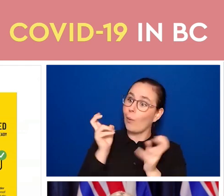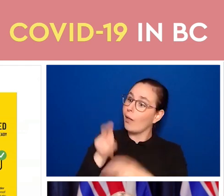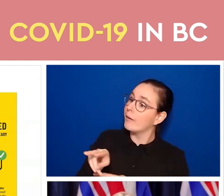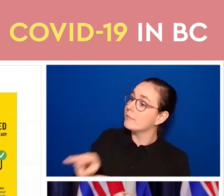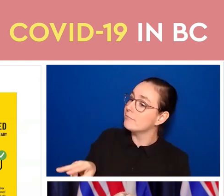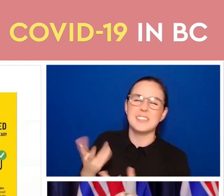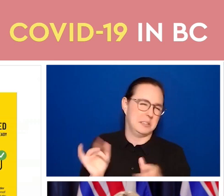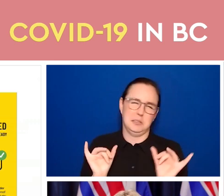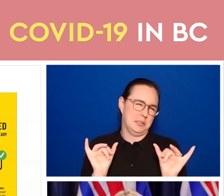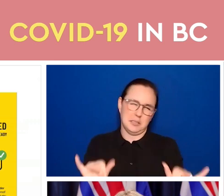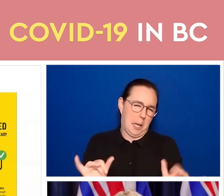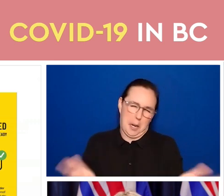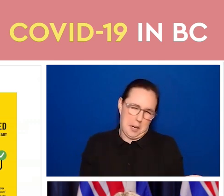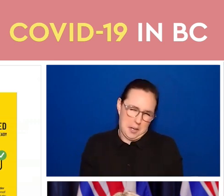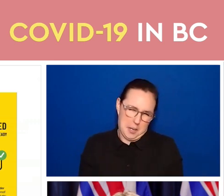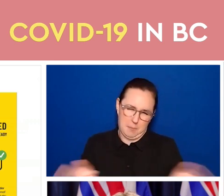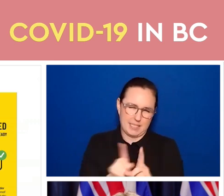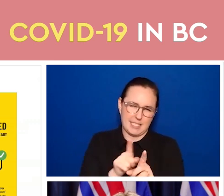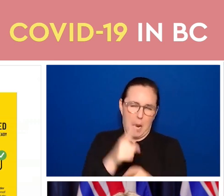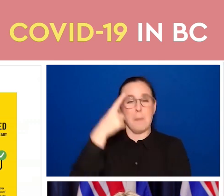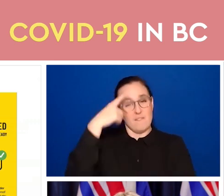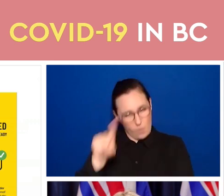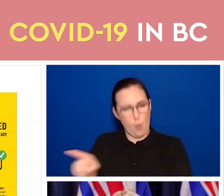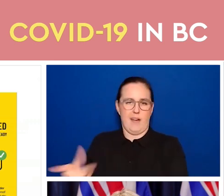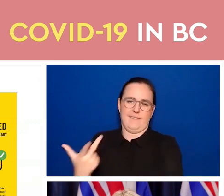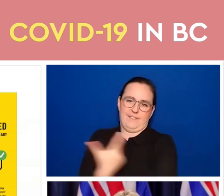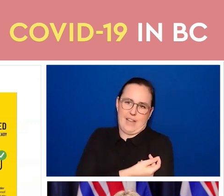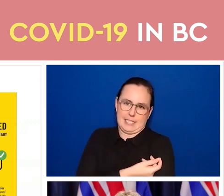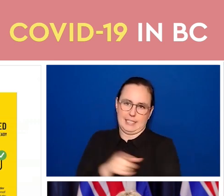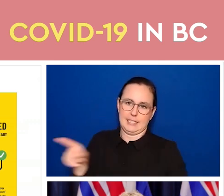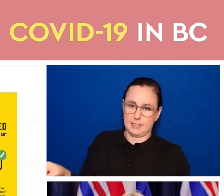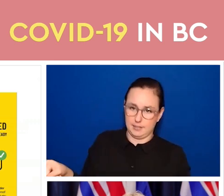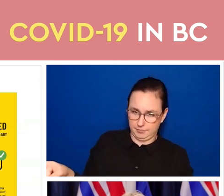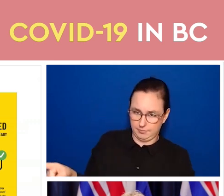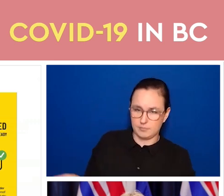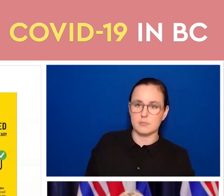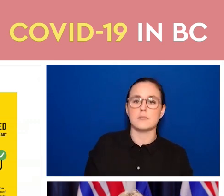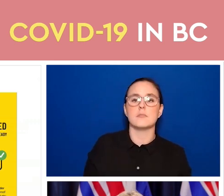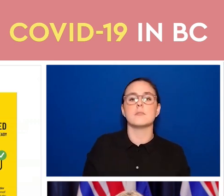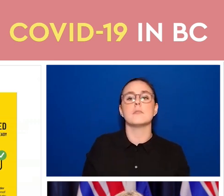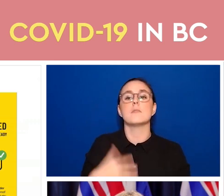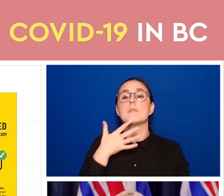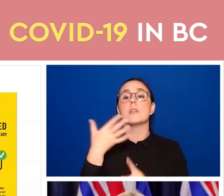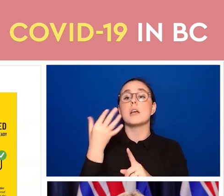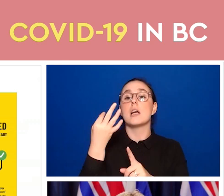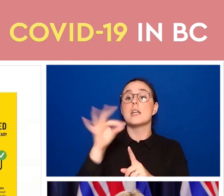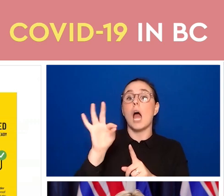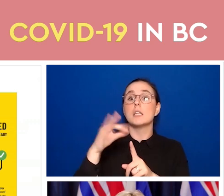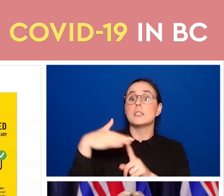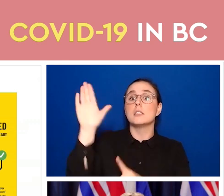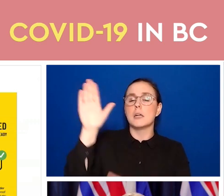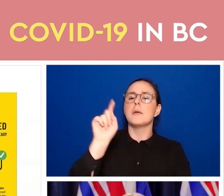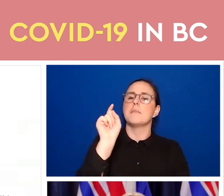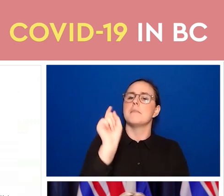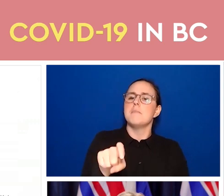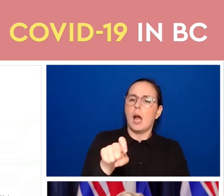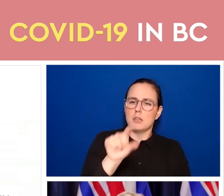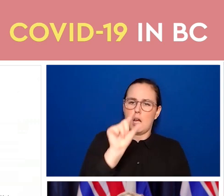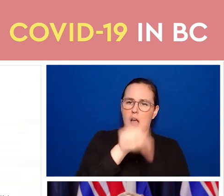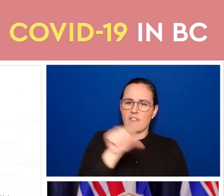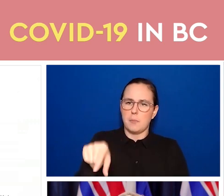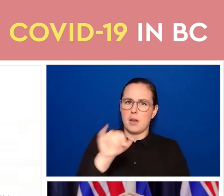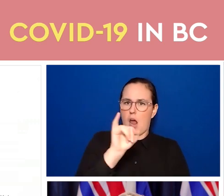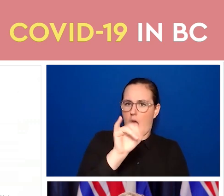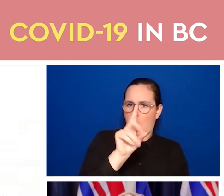And for people, as I mentioned, age 19 and above, you'll have to have a government-issued ID to verify that you are the person associated